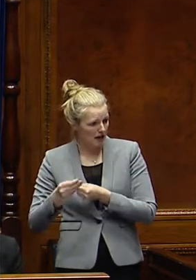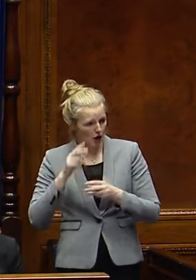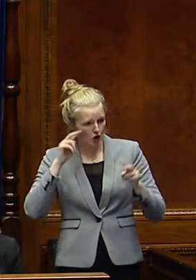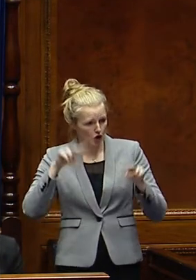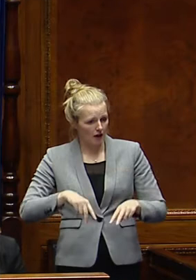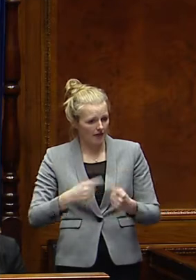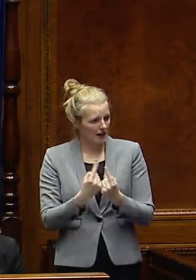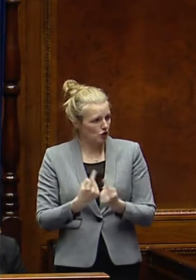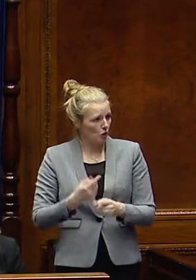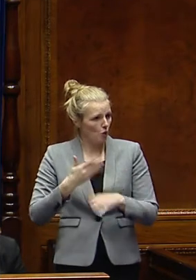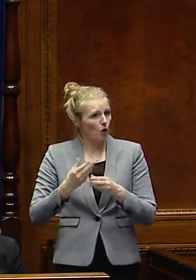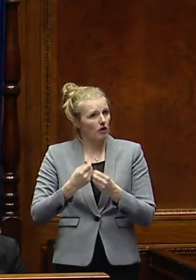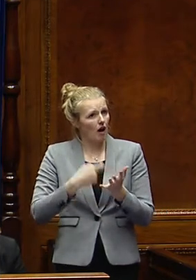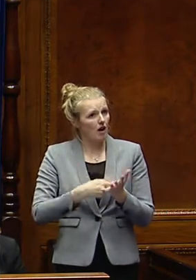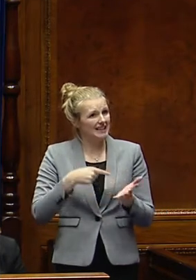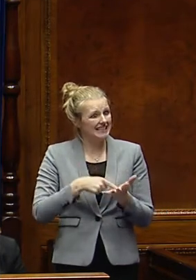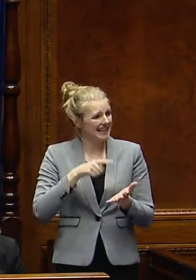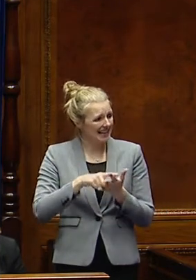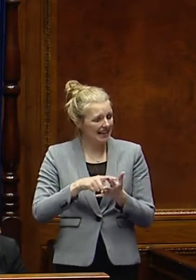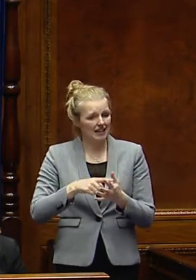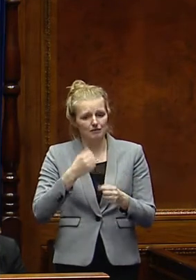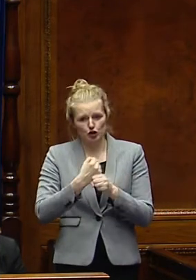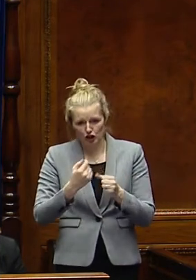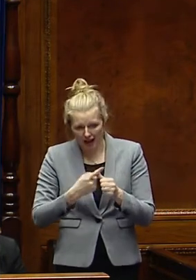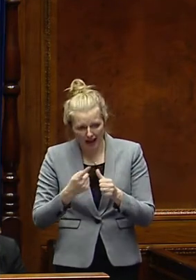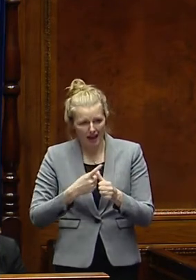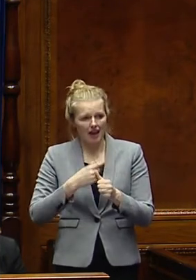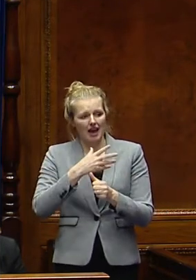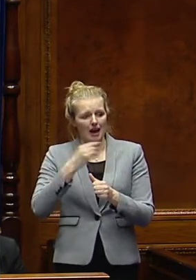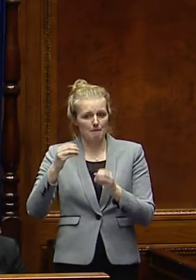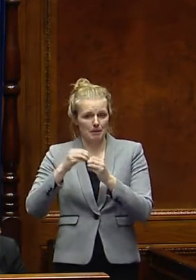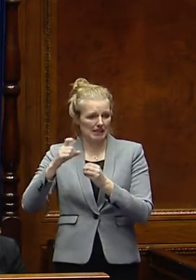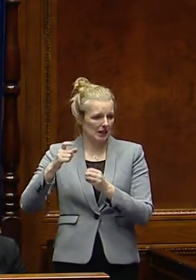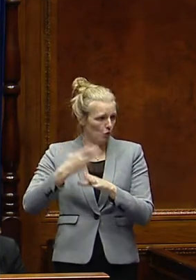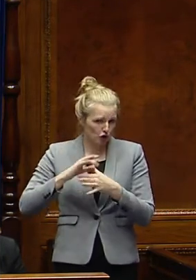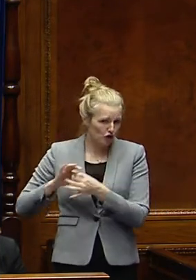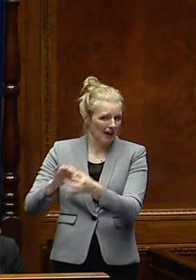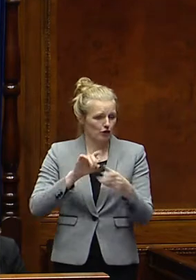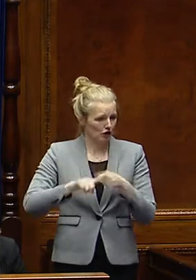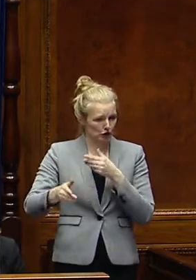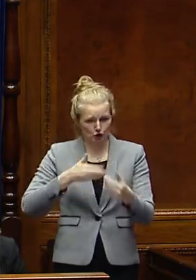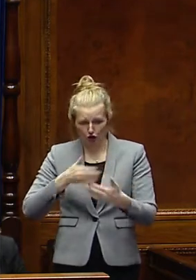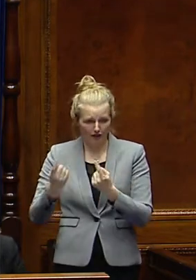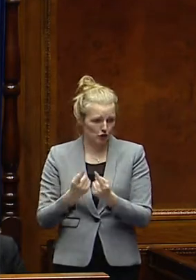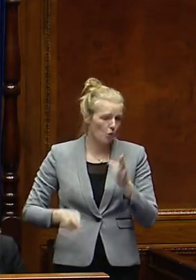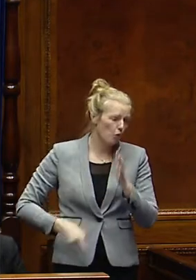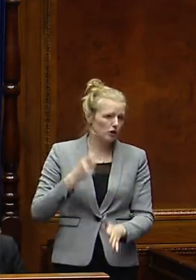issue and perhaps work with the RTE, the GEA and at your meeting with the BBC as well to try and tackle that issue also?